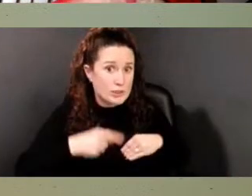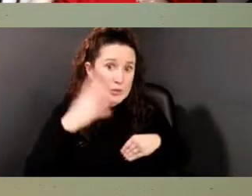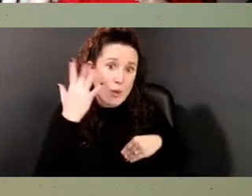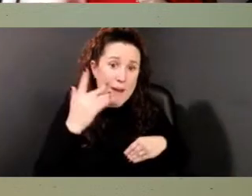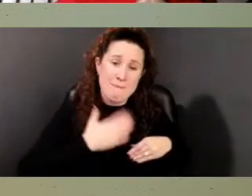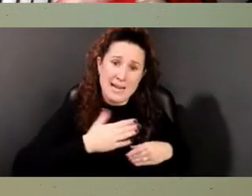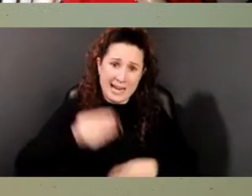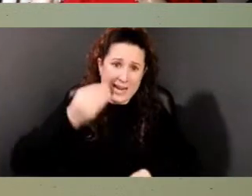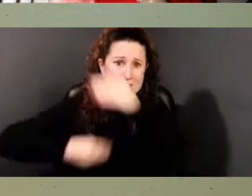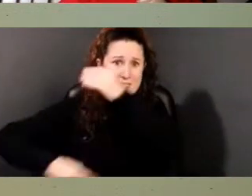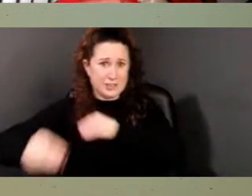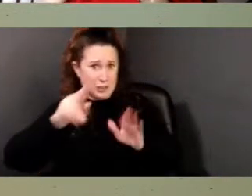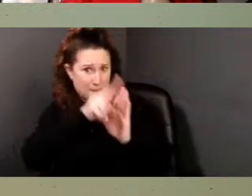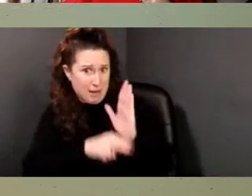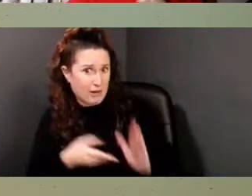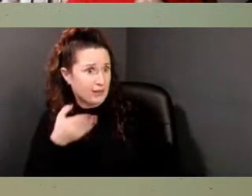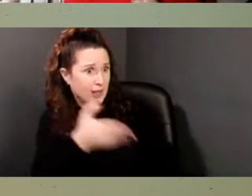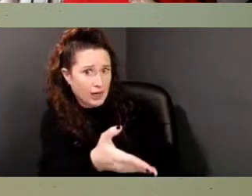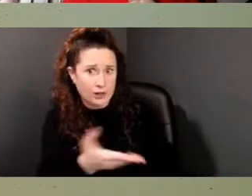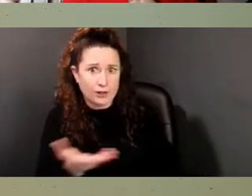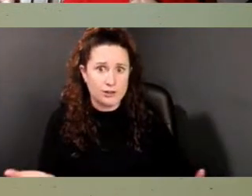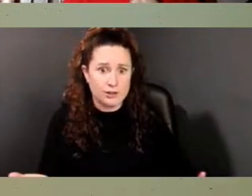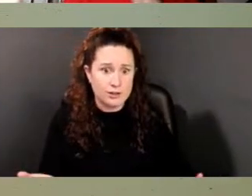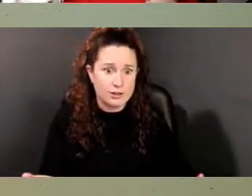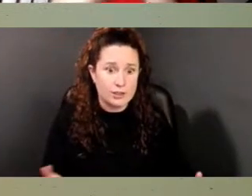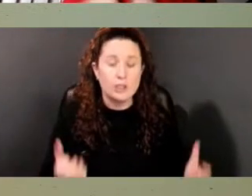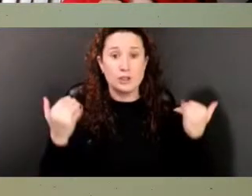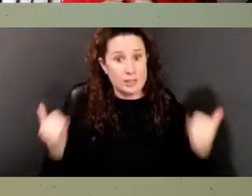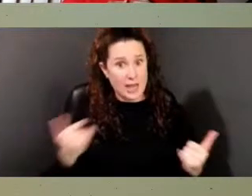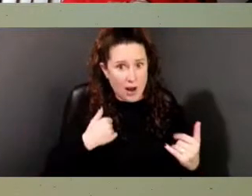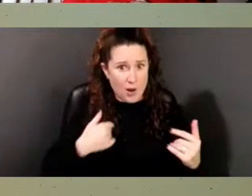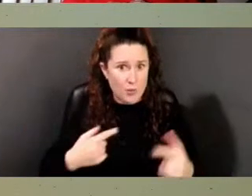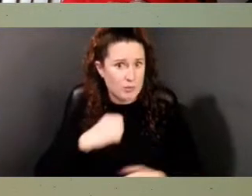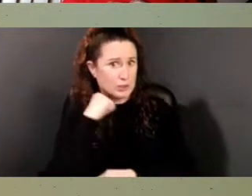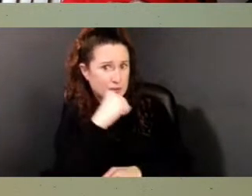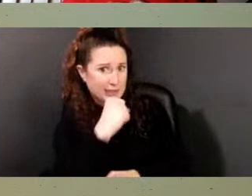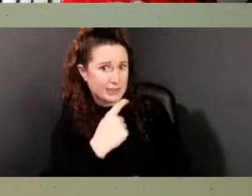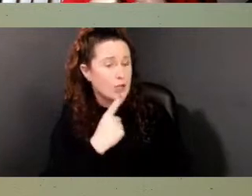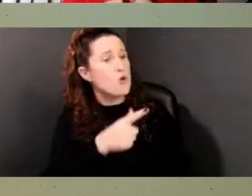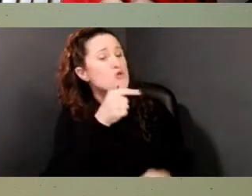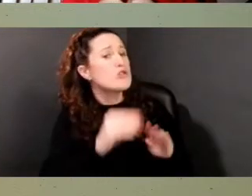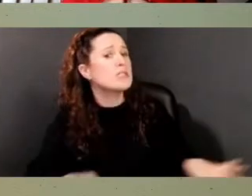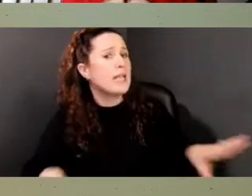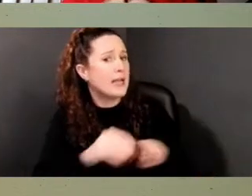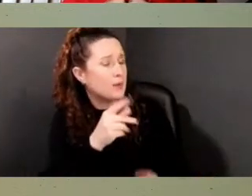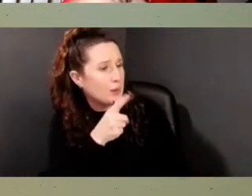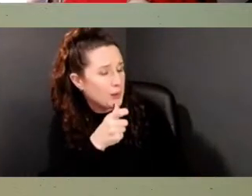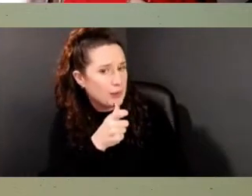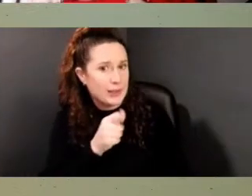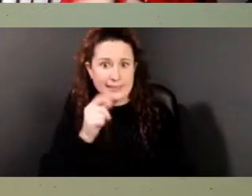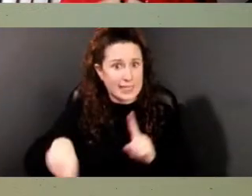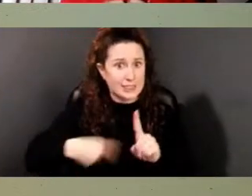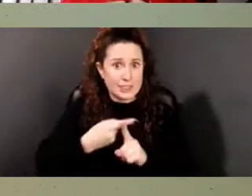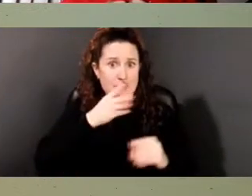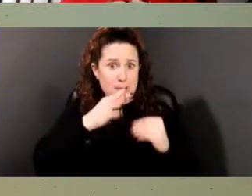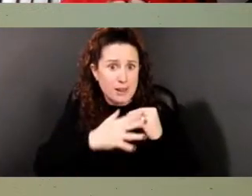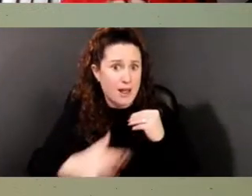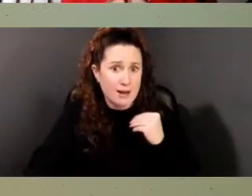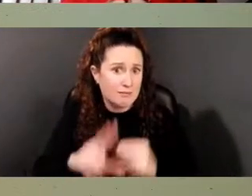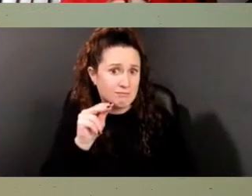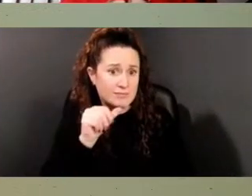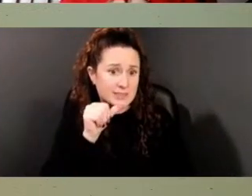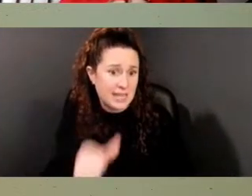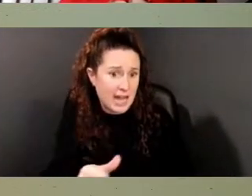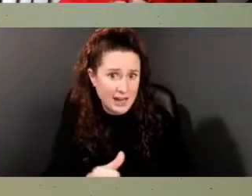so we're pushing back against that idea, well, who's an ancestor? It's not just about blood. I feel very connected to the folks that are buried,